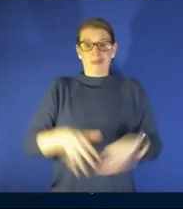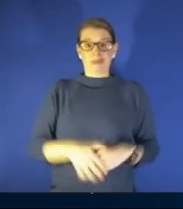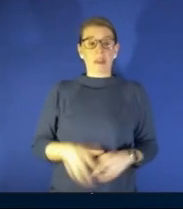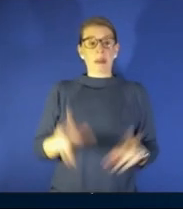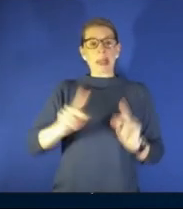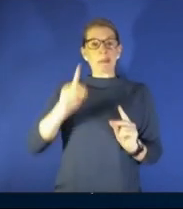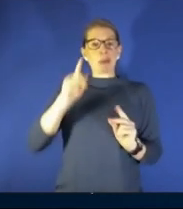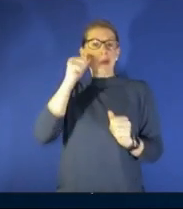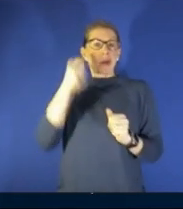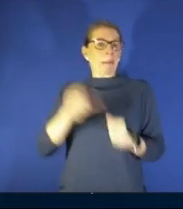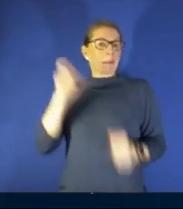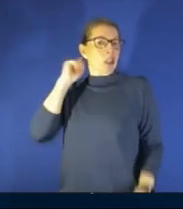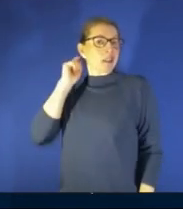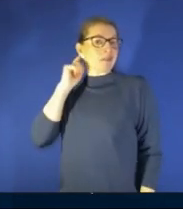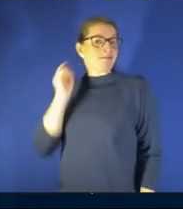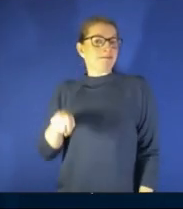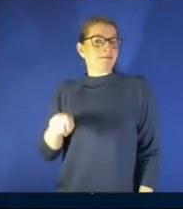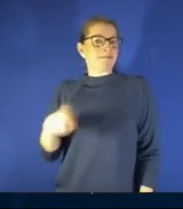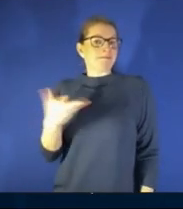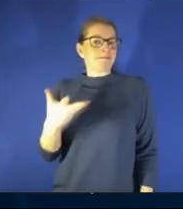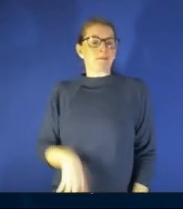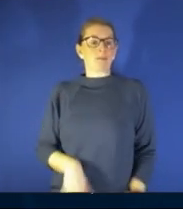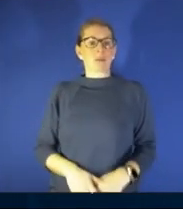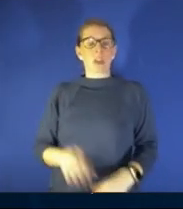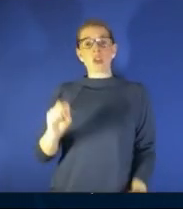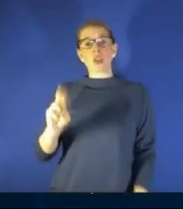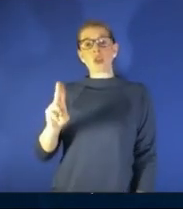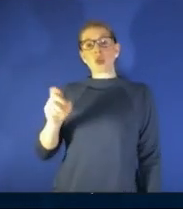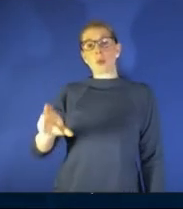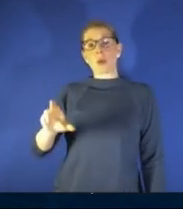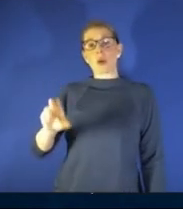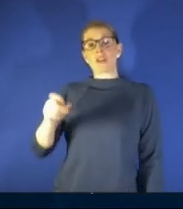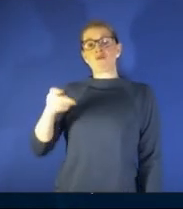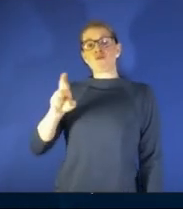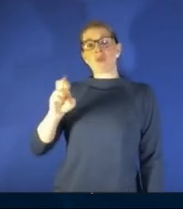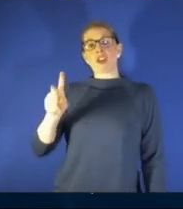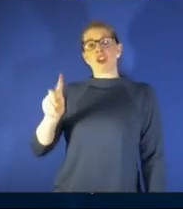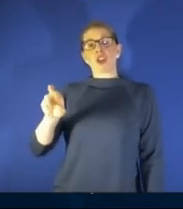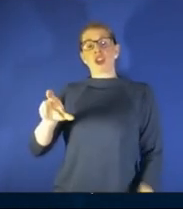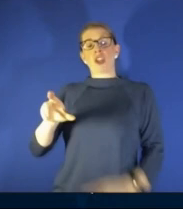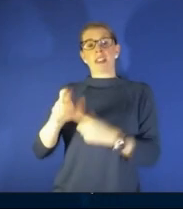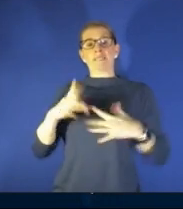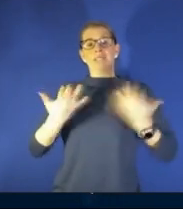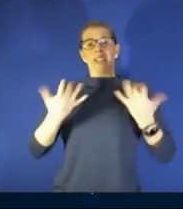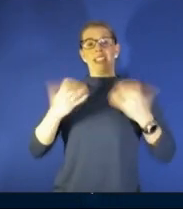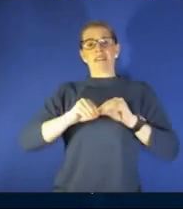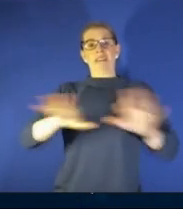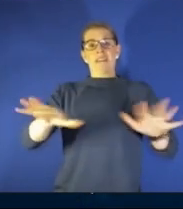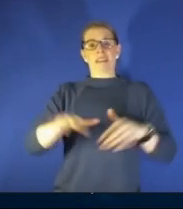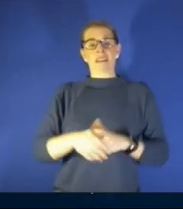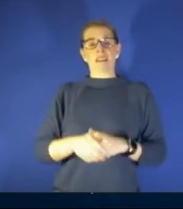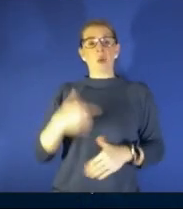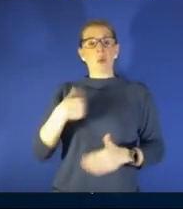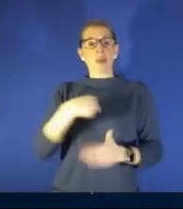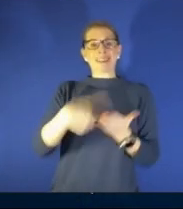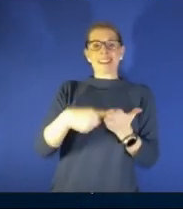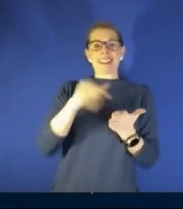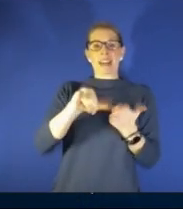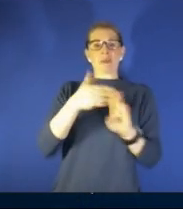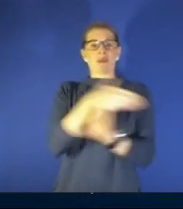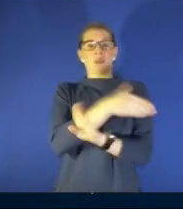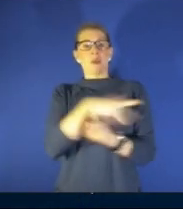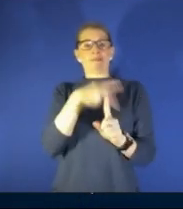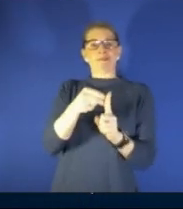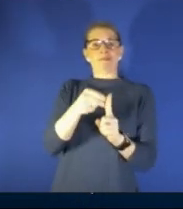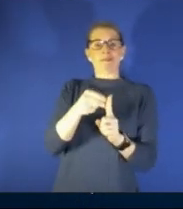i mean and we talk about super spreader events it feels like that's something we discussed before the vaccine came along what what kind of risks are out there